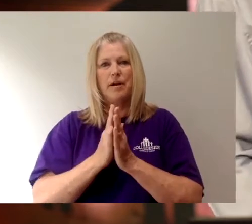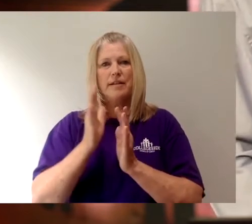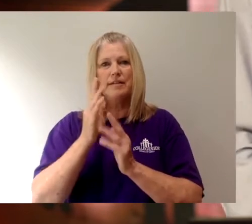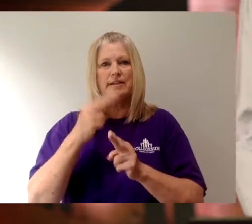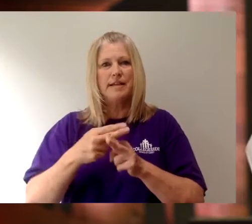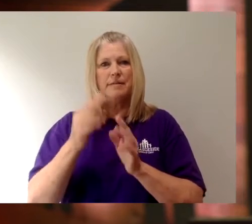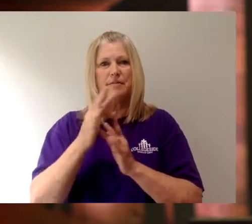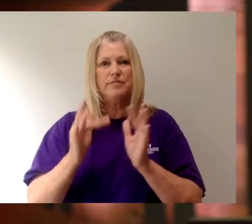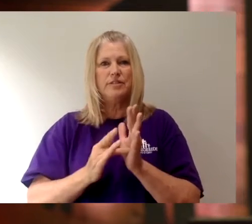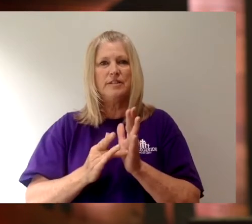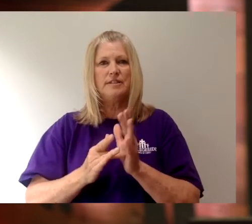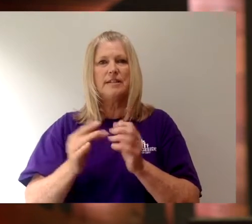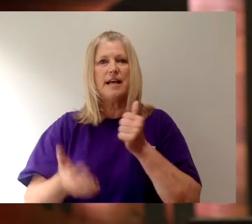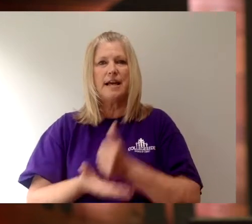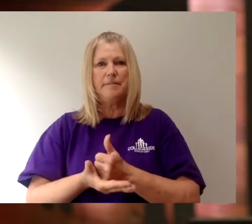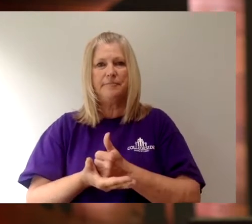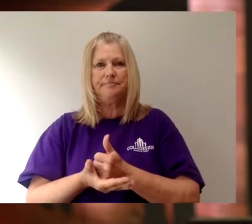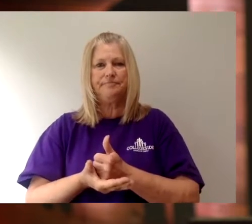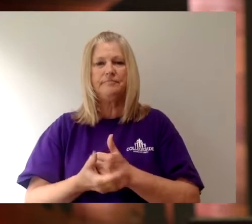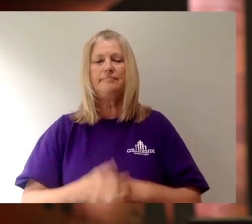Jesus. Amen.